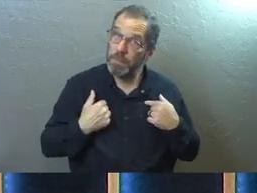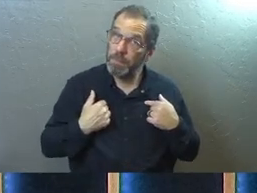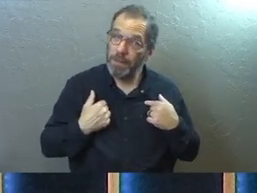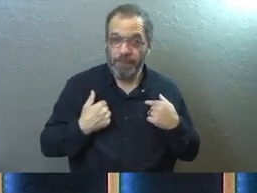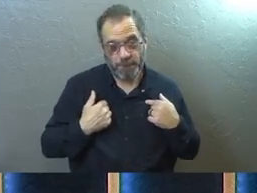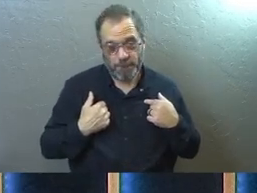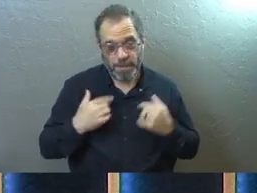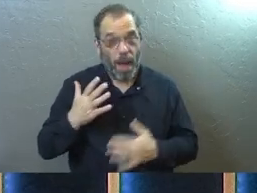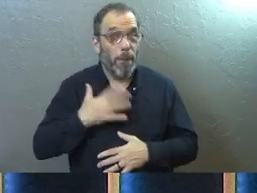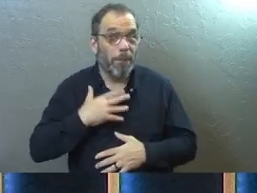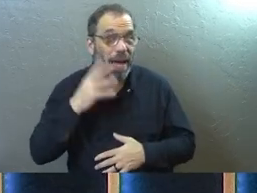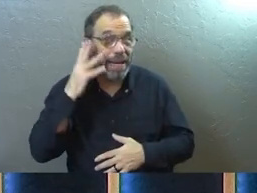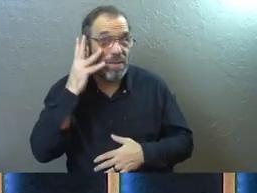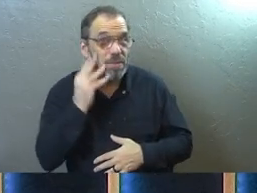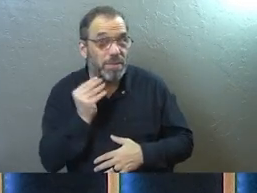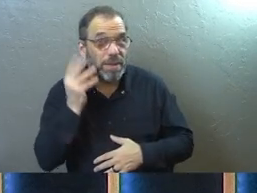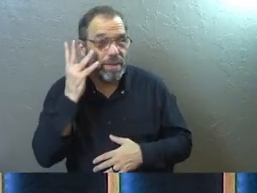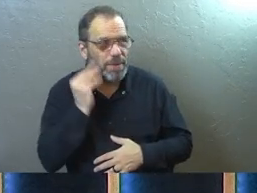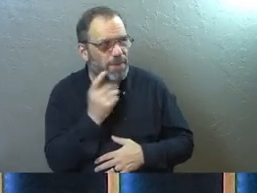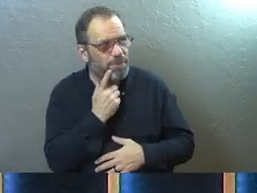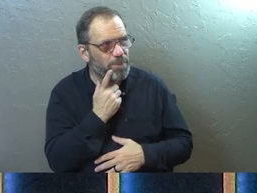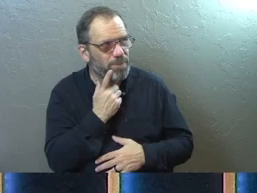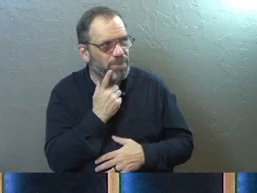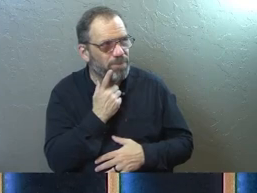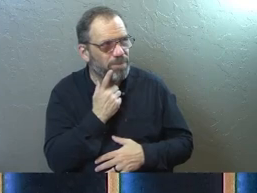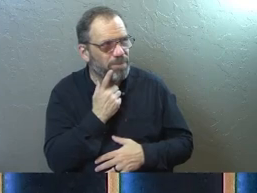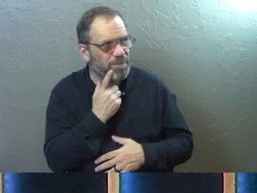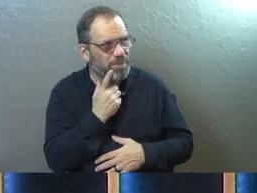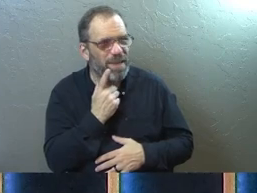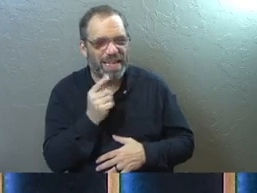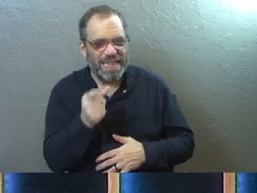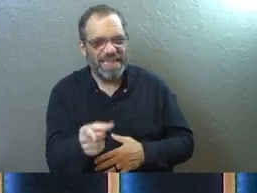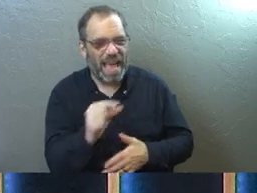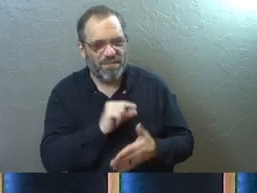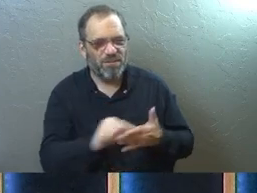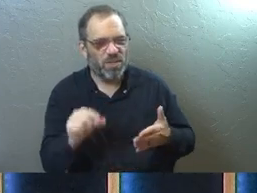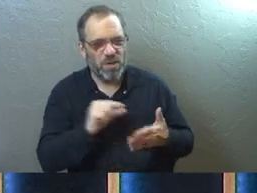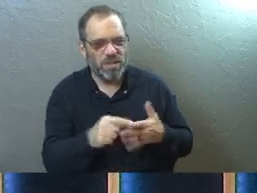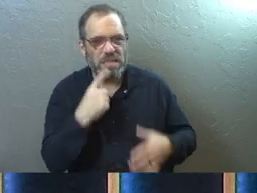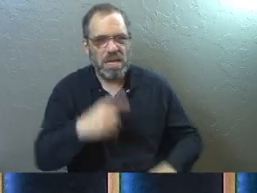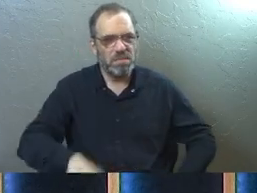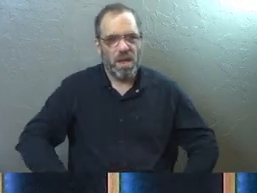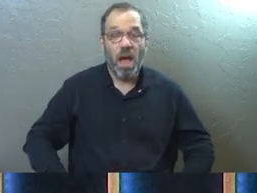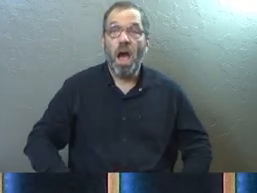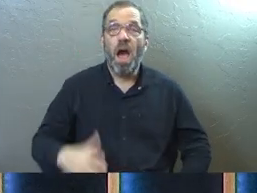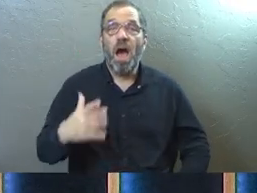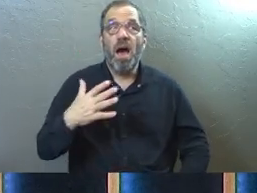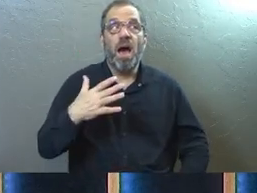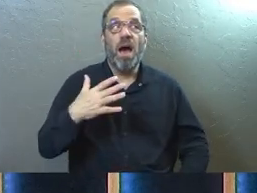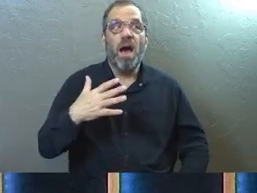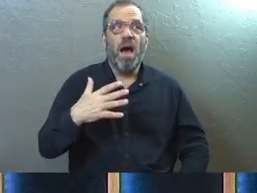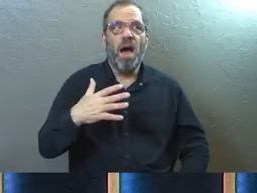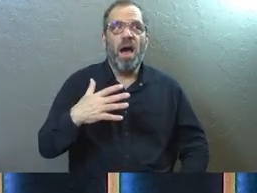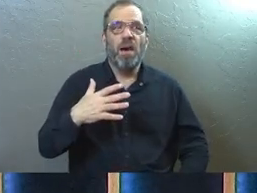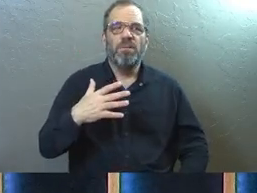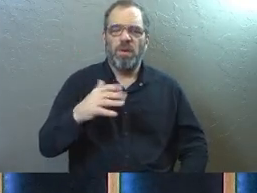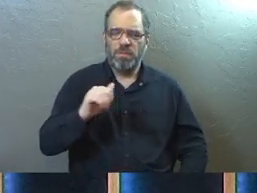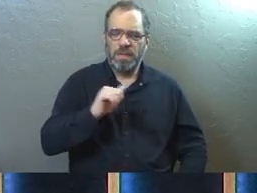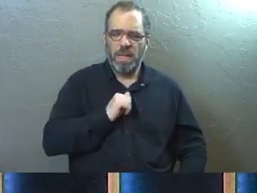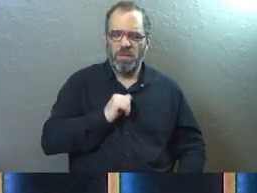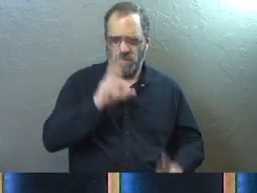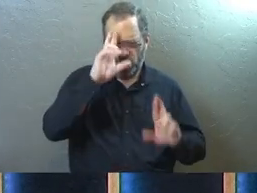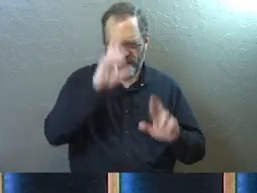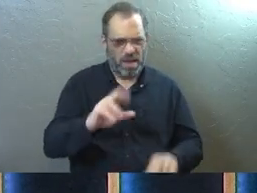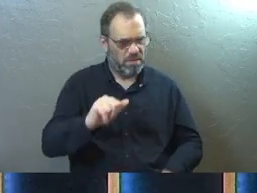Now, in my experience, I really don't think that passage is trying to say from a self-respect, self